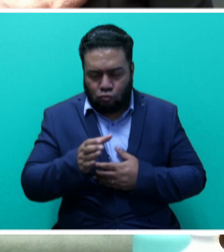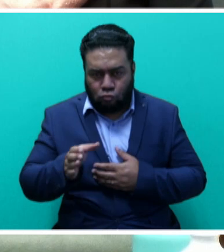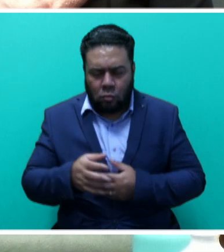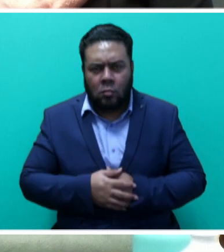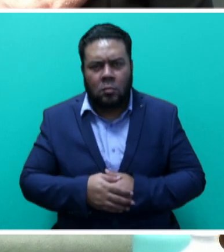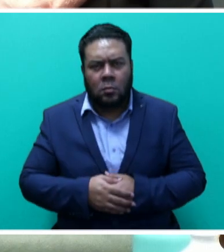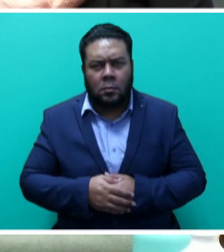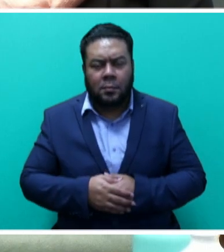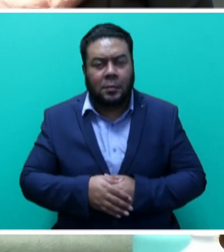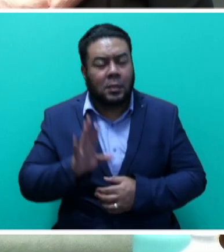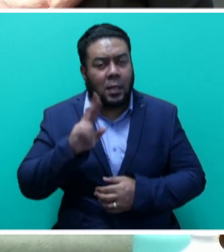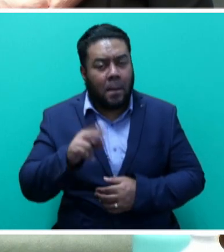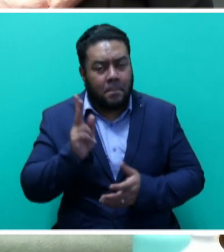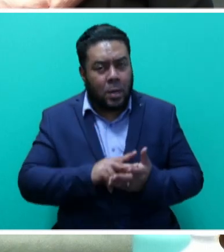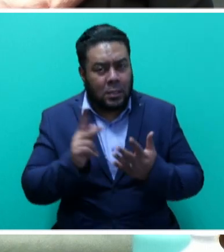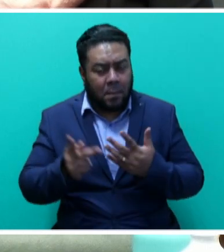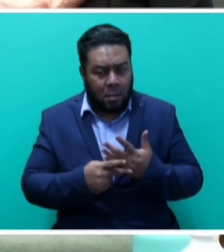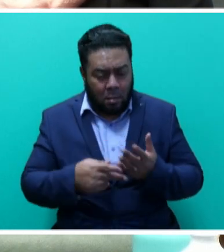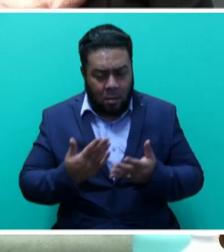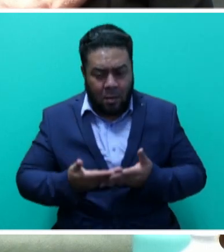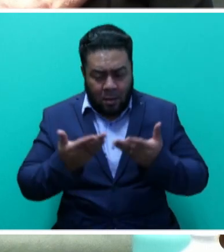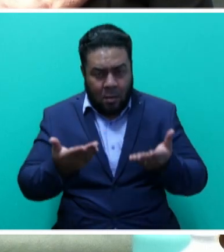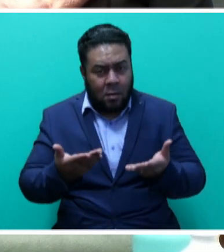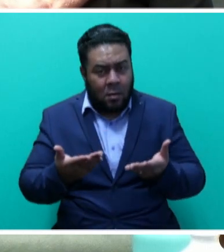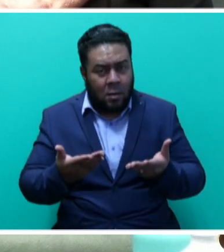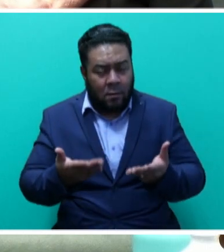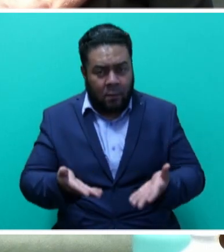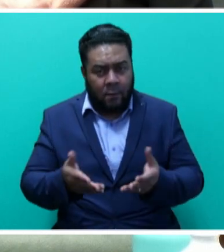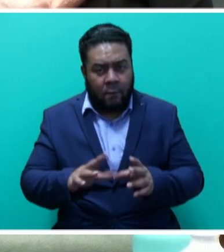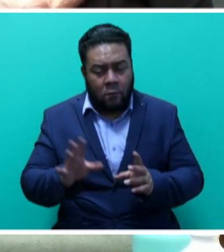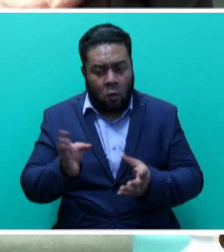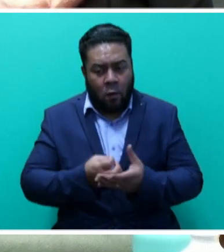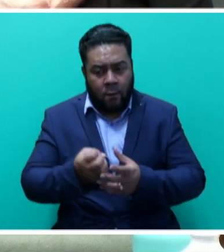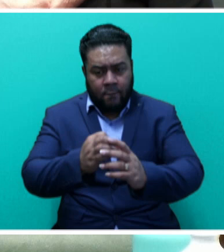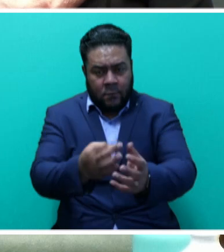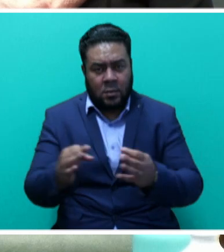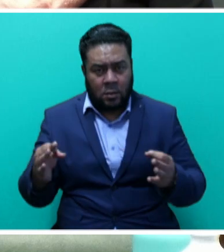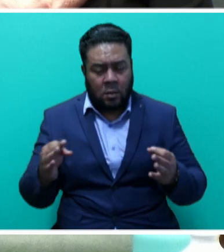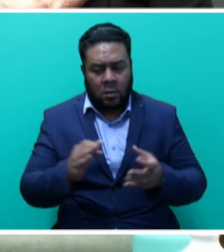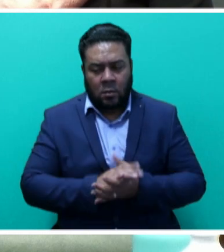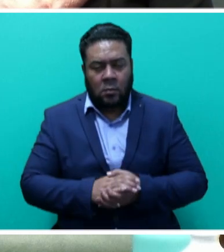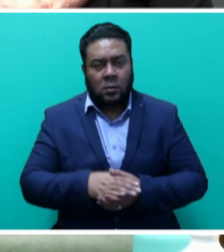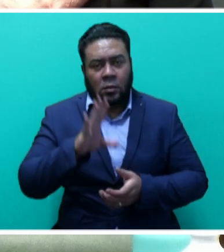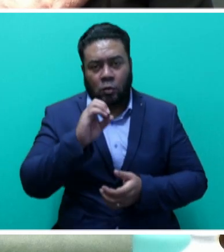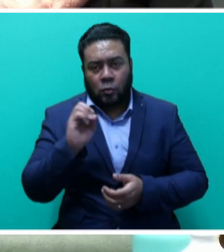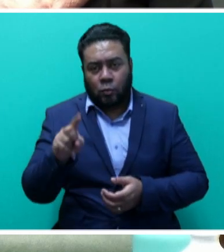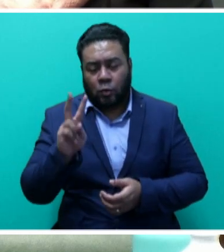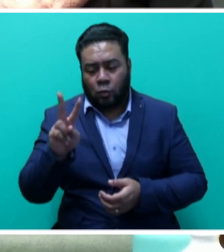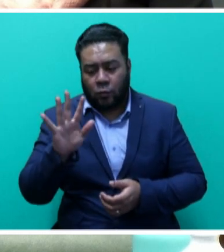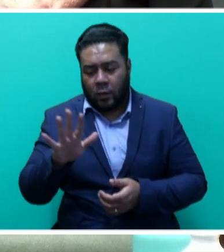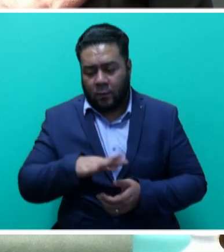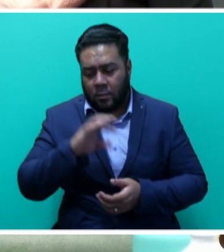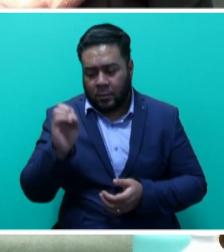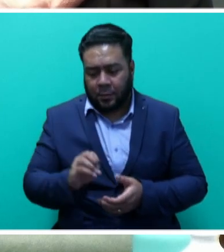The principal amount offered by the Japanese government for such a facility is 0.25% of